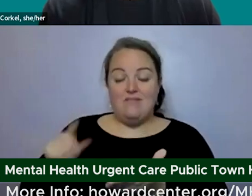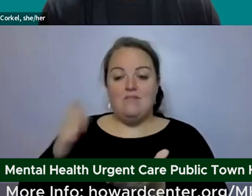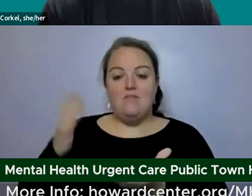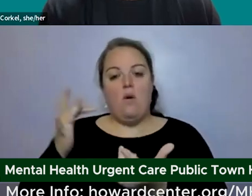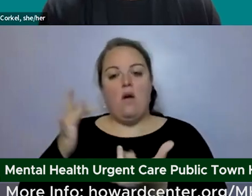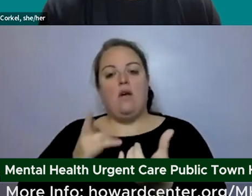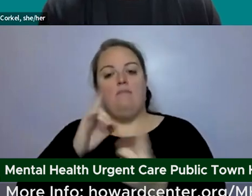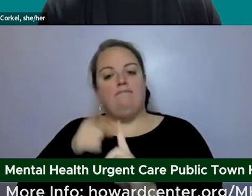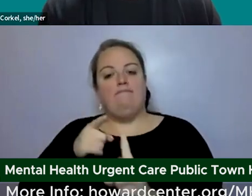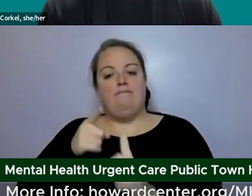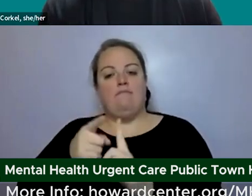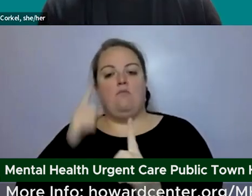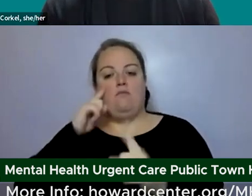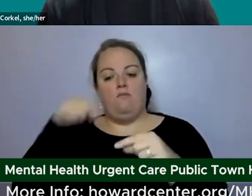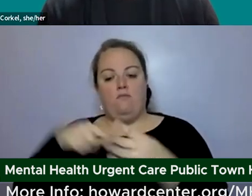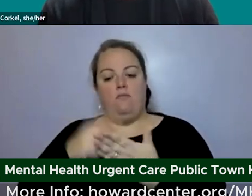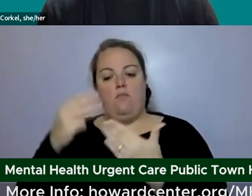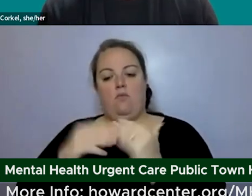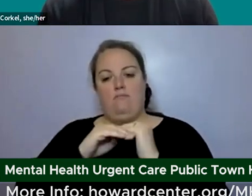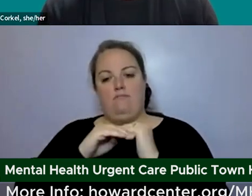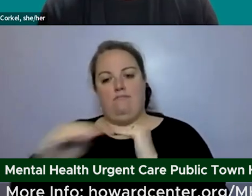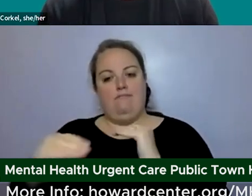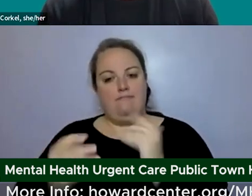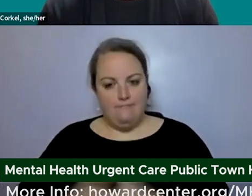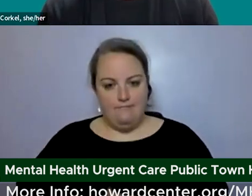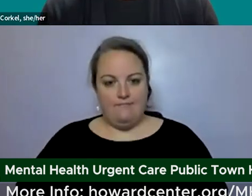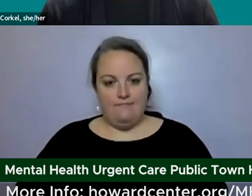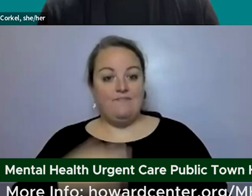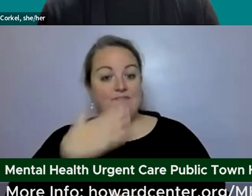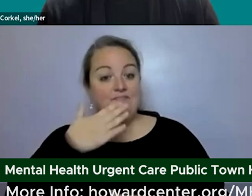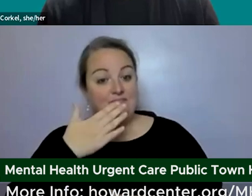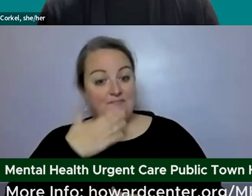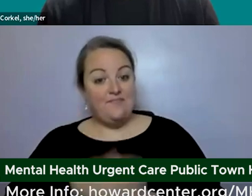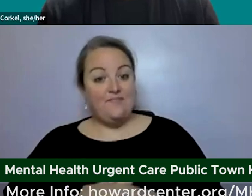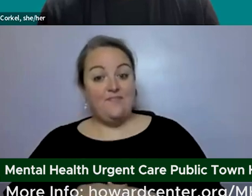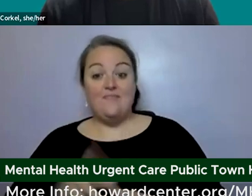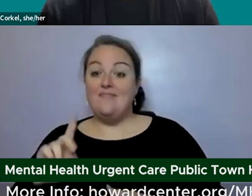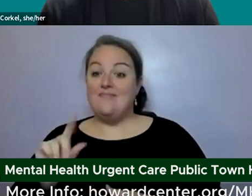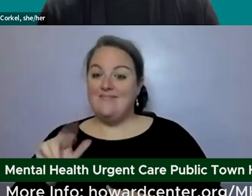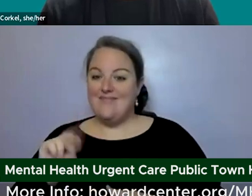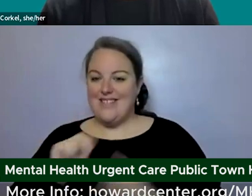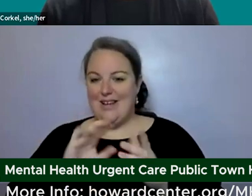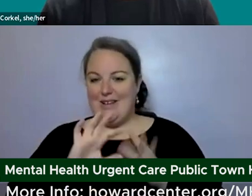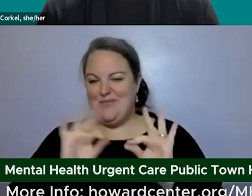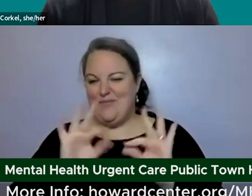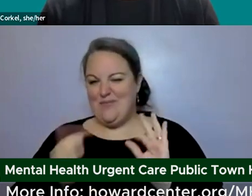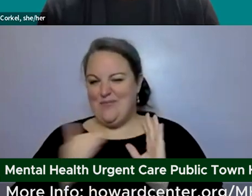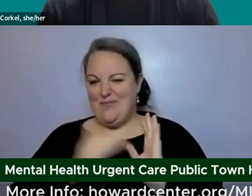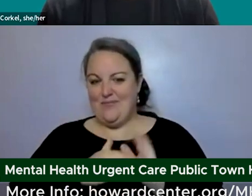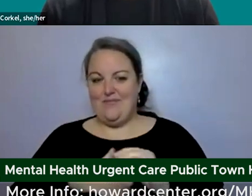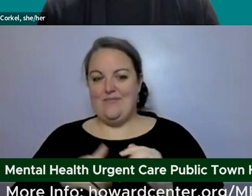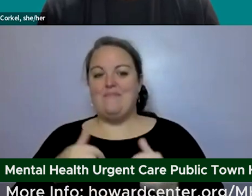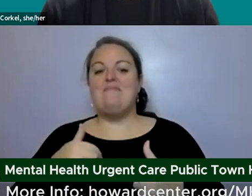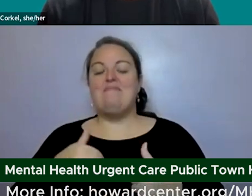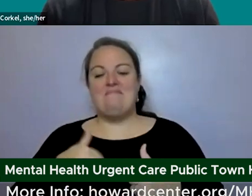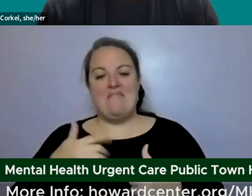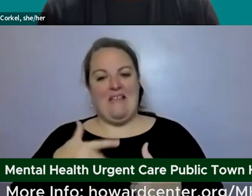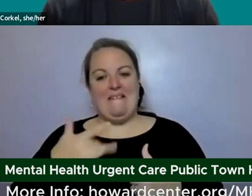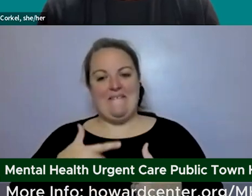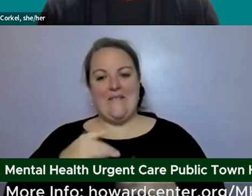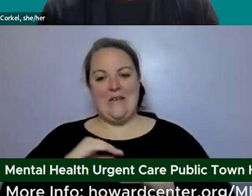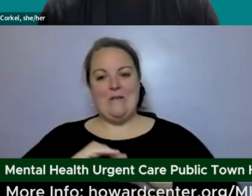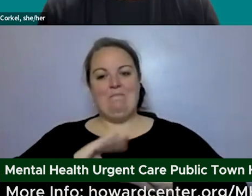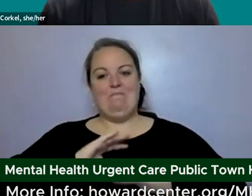program okay thank you and uh dan wrote in again to say i'm assured thank you